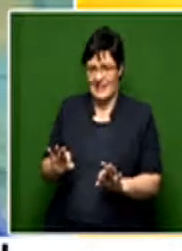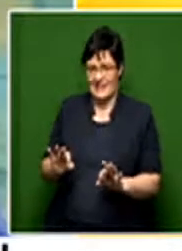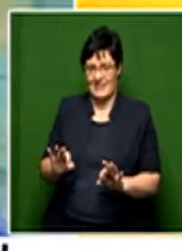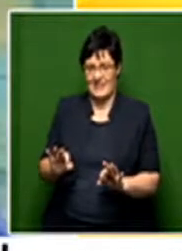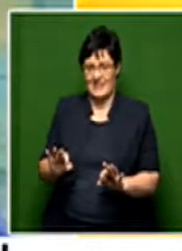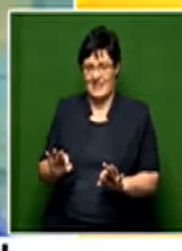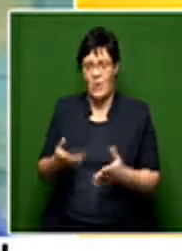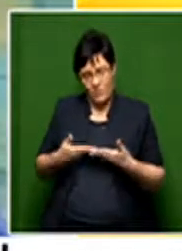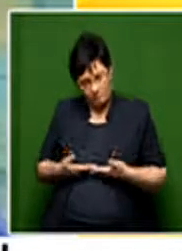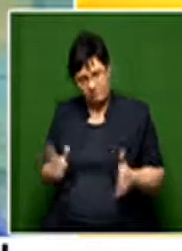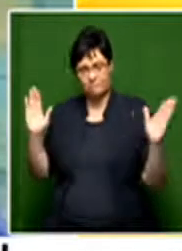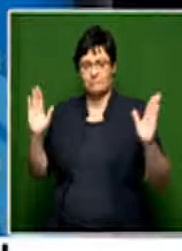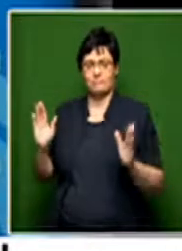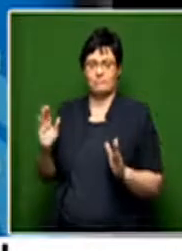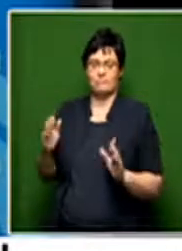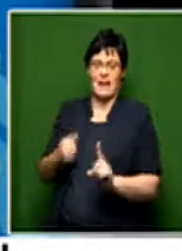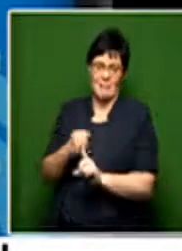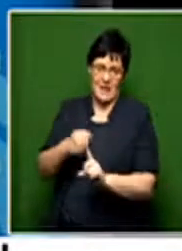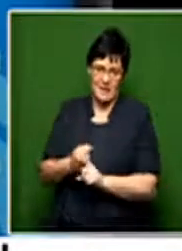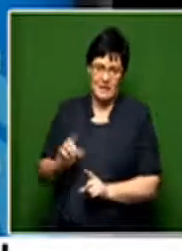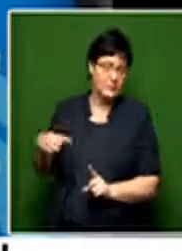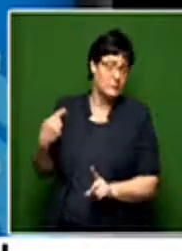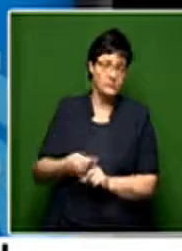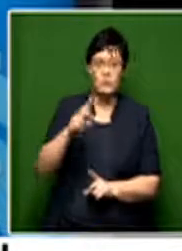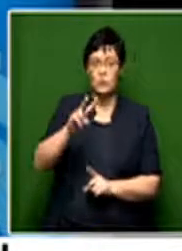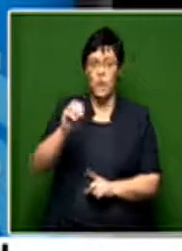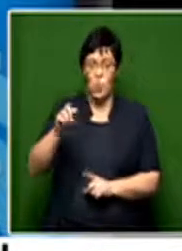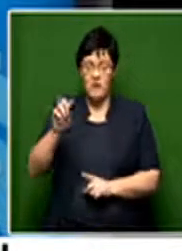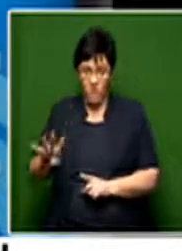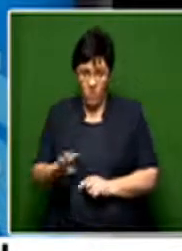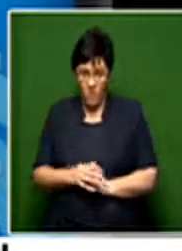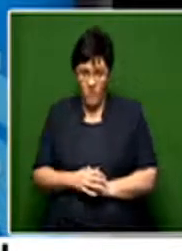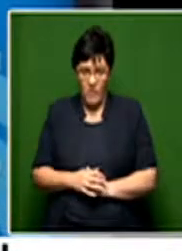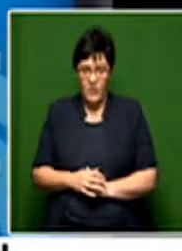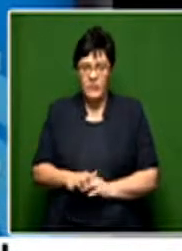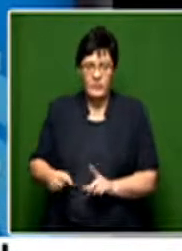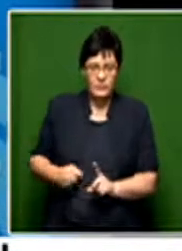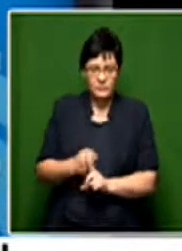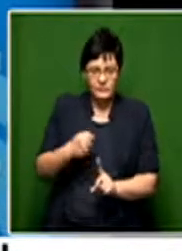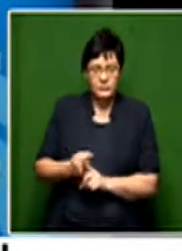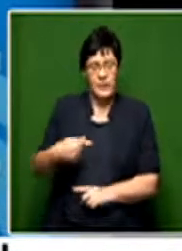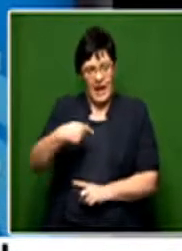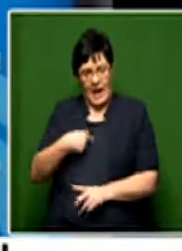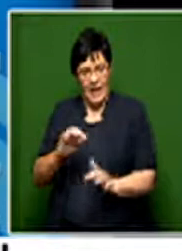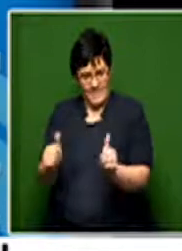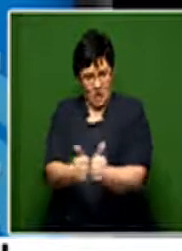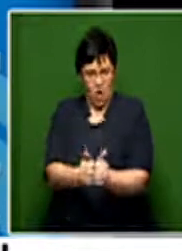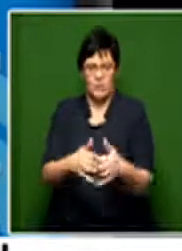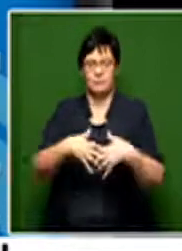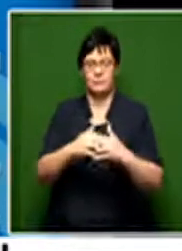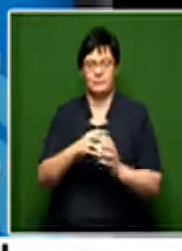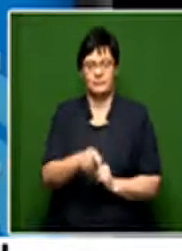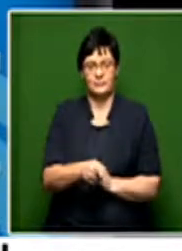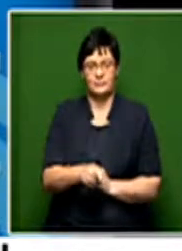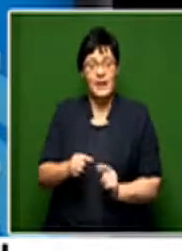launching. Since 2014, as you may know, the campaign I belong began. And